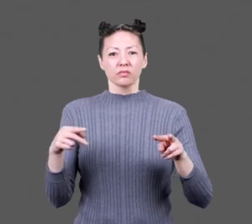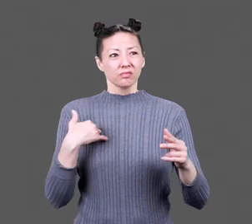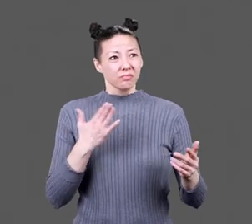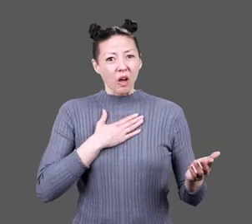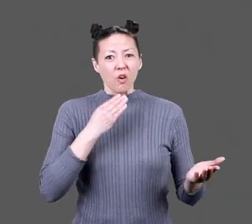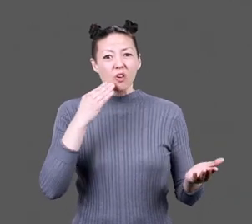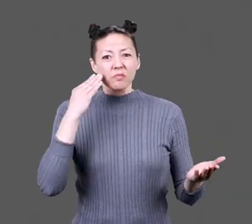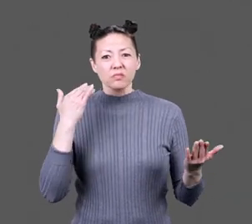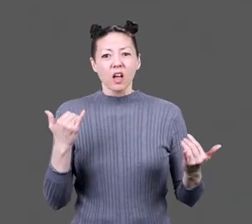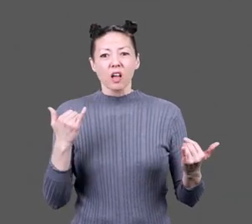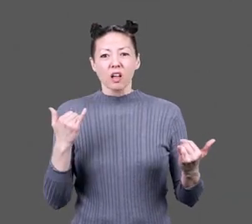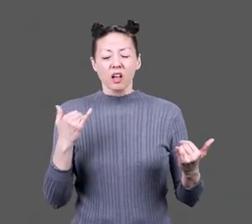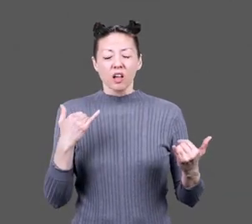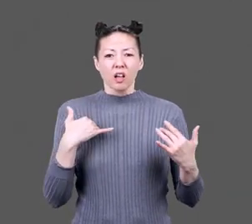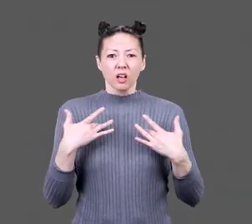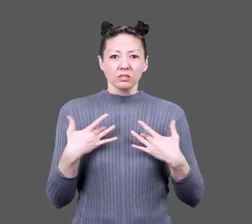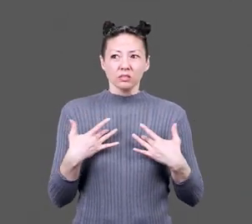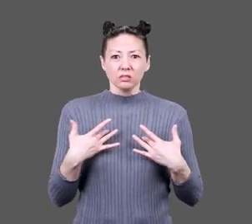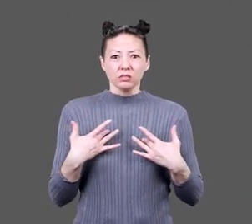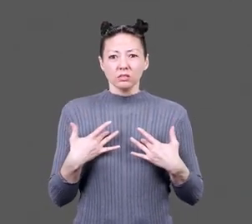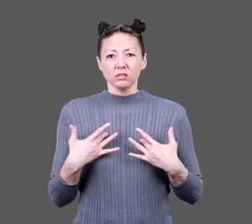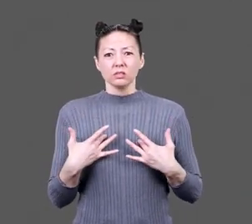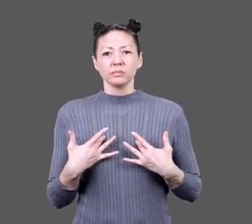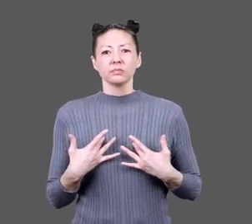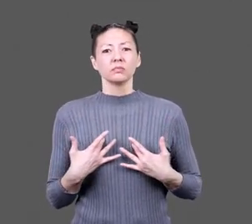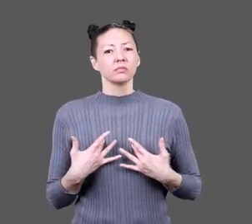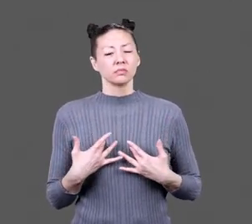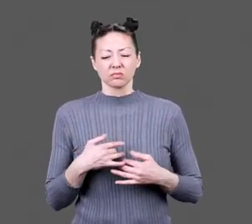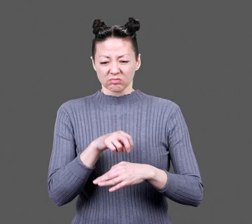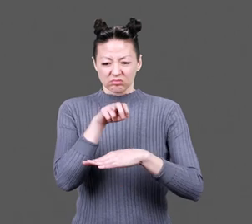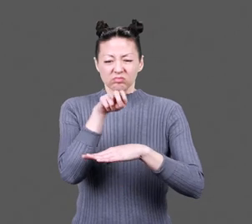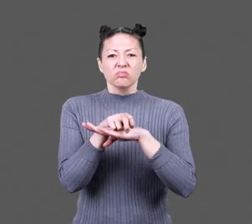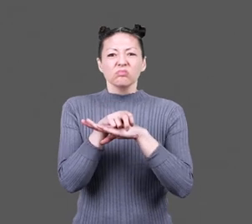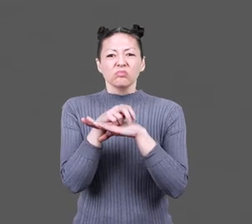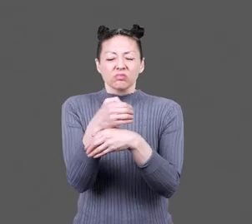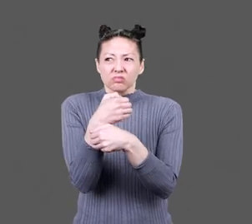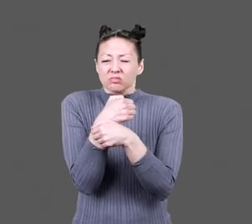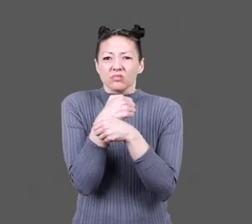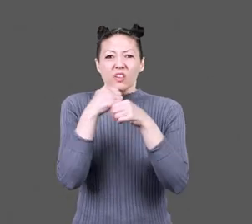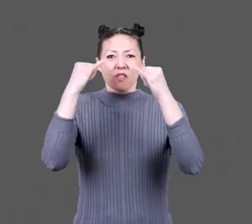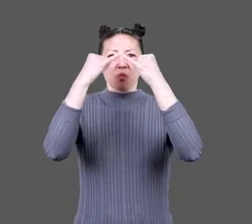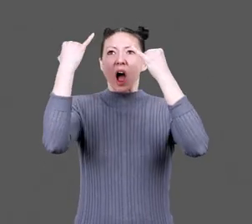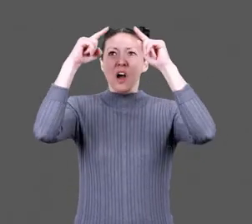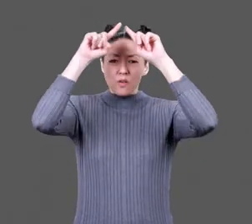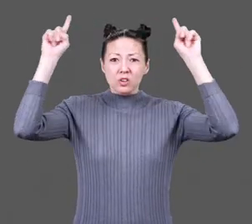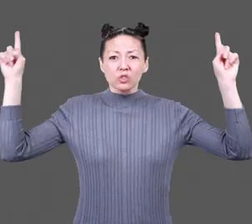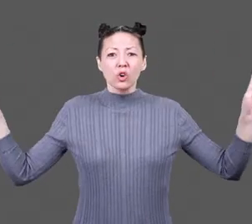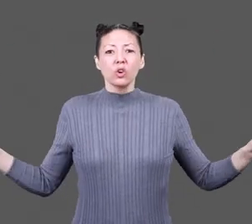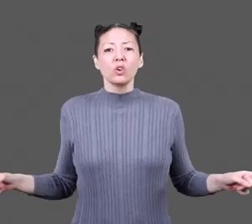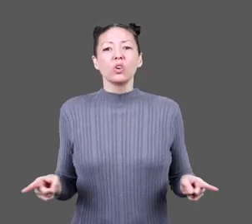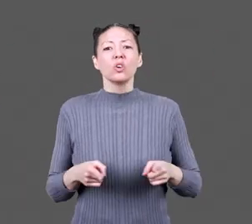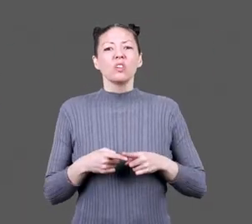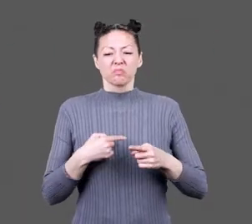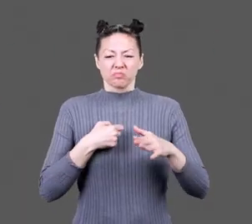place we now had to call home, an unbearable weight set in. The girl hugs her knees, framed in a circle of barbed wire.